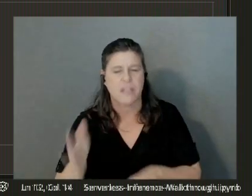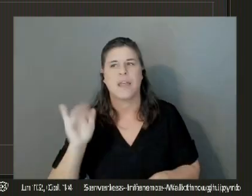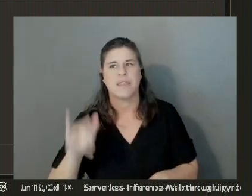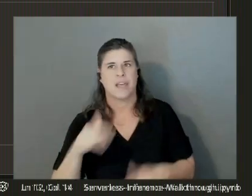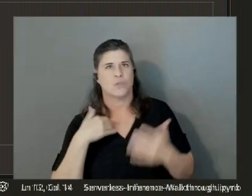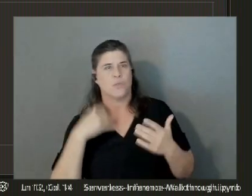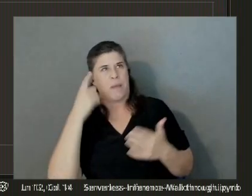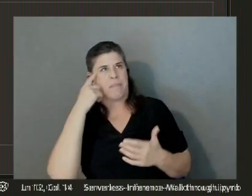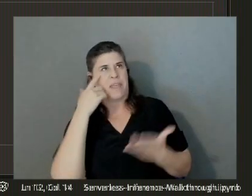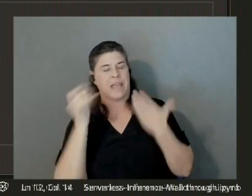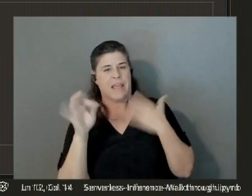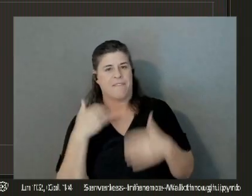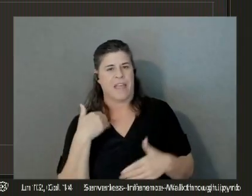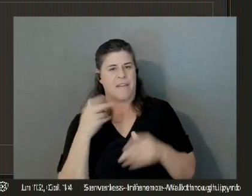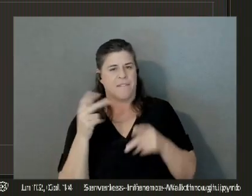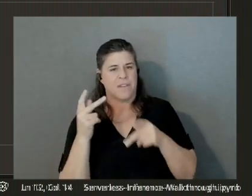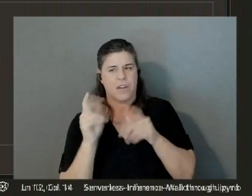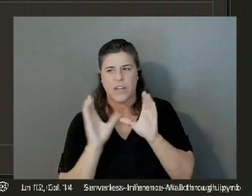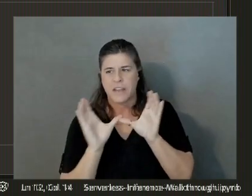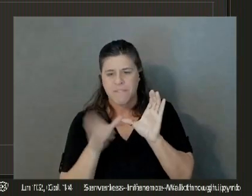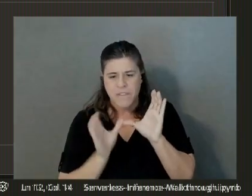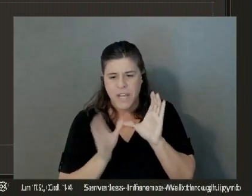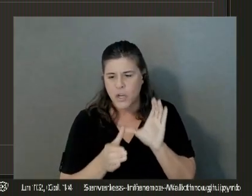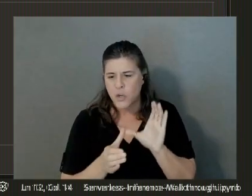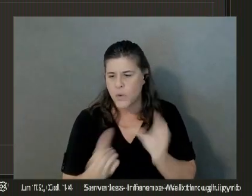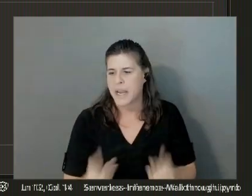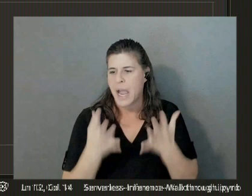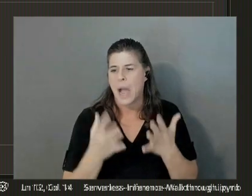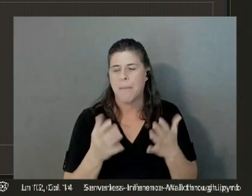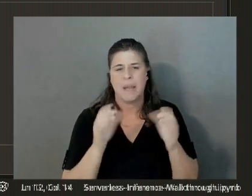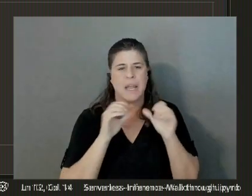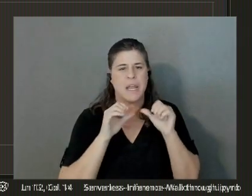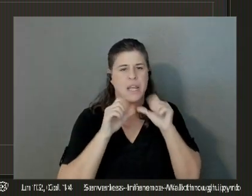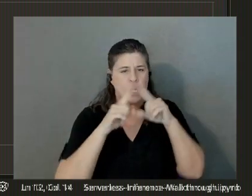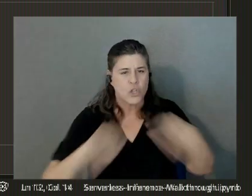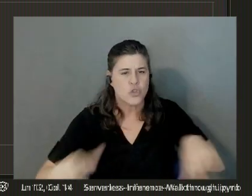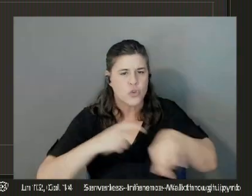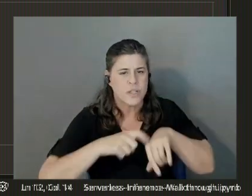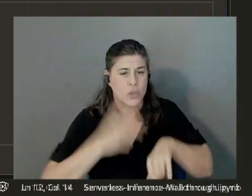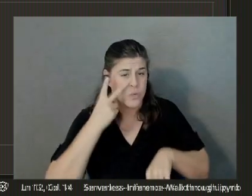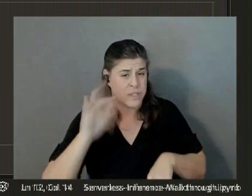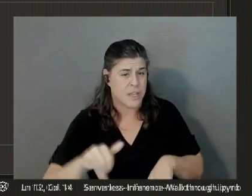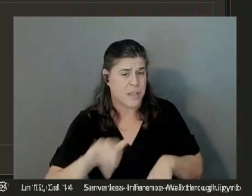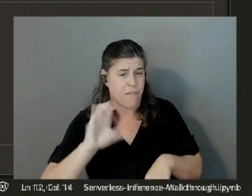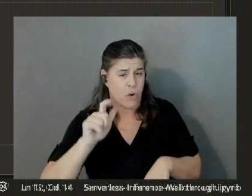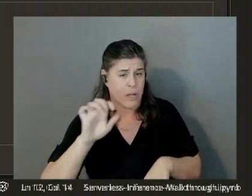if you're configuring wrong the amount of concurrency, can you see that in the CloudWatch metric? Correct. Yeah.